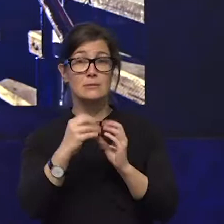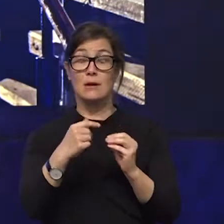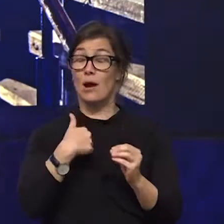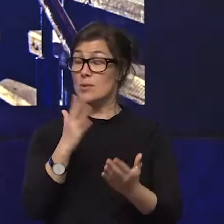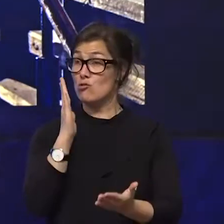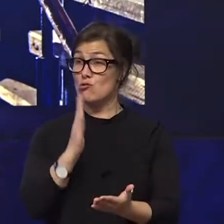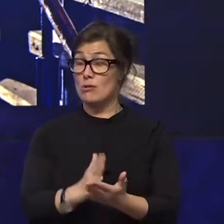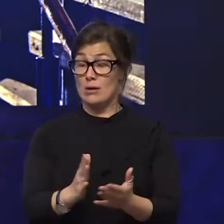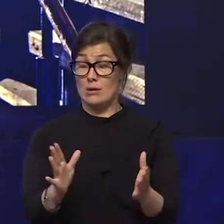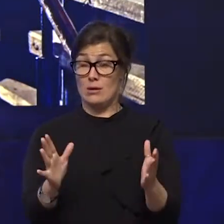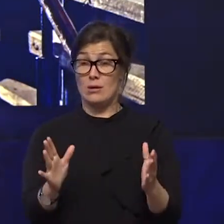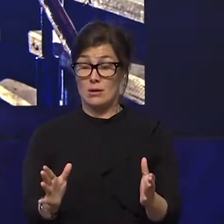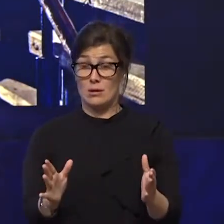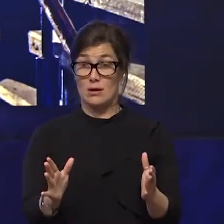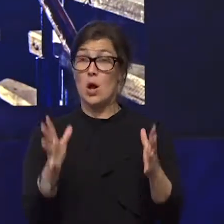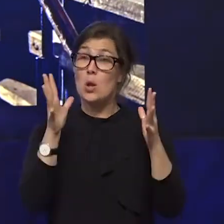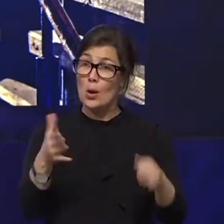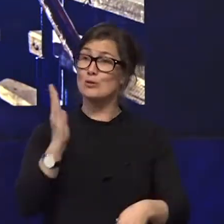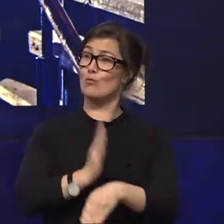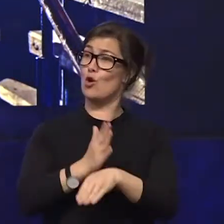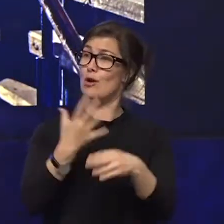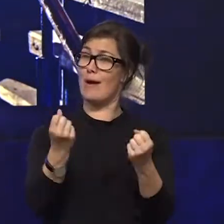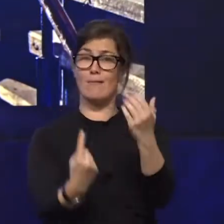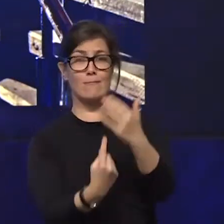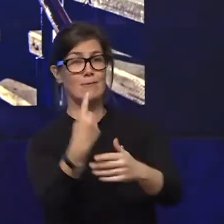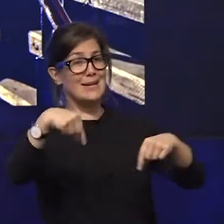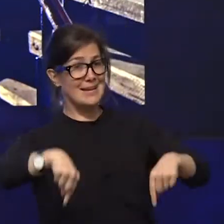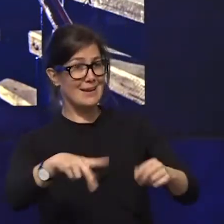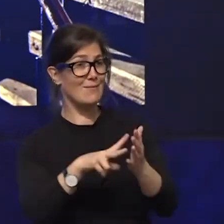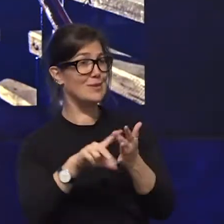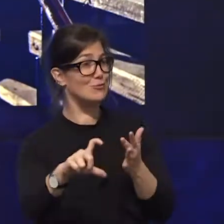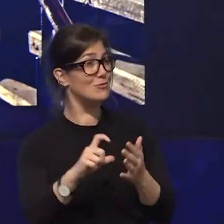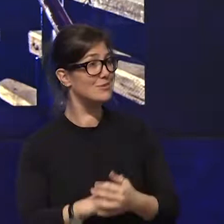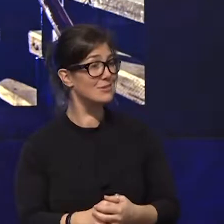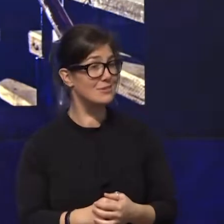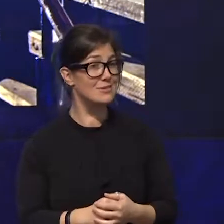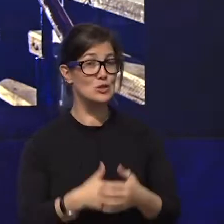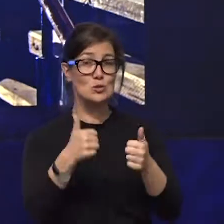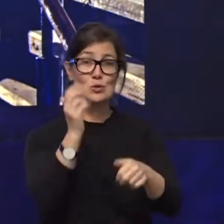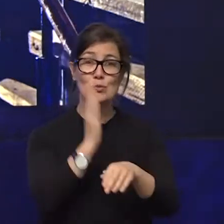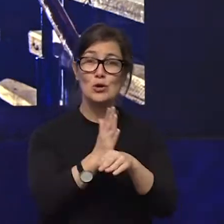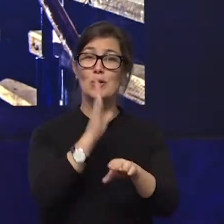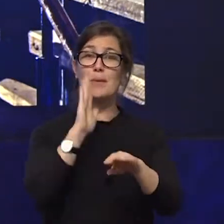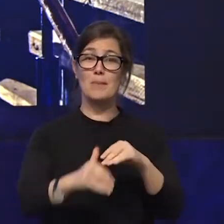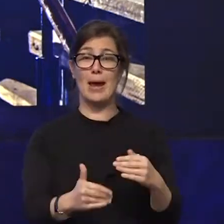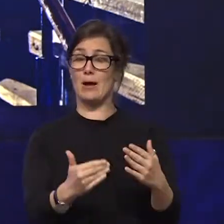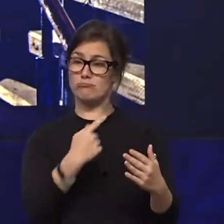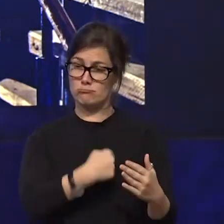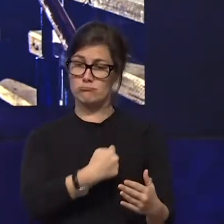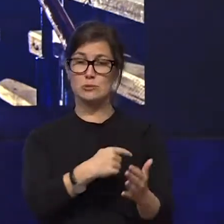overwhelmed with the work that is happening here in victoria around the investment in inclusion